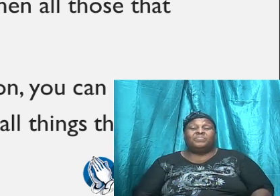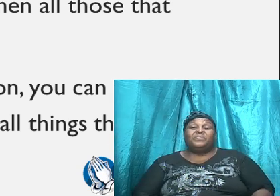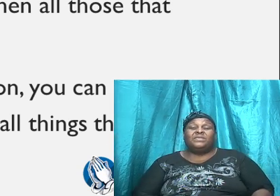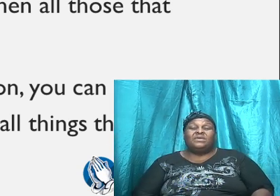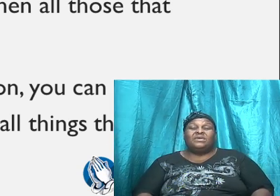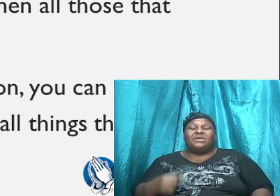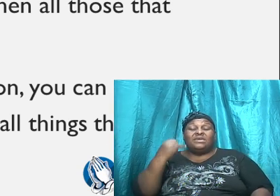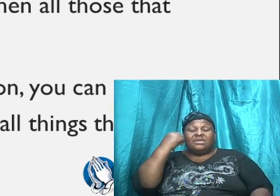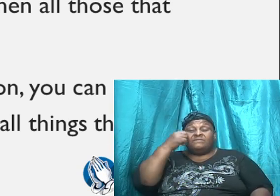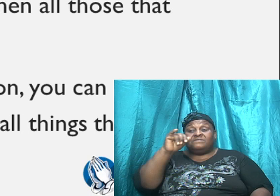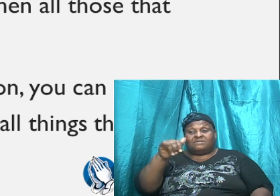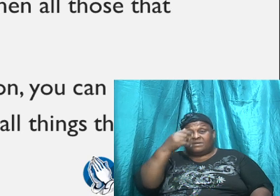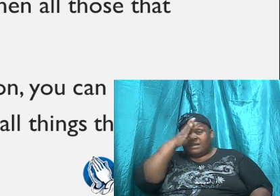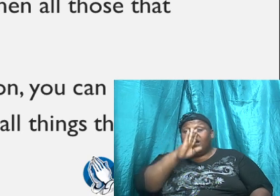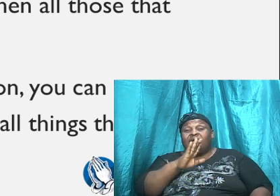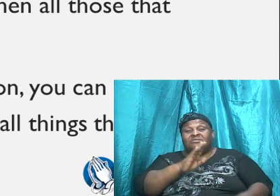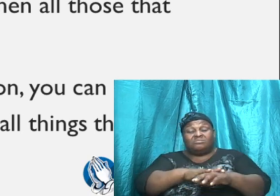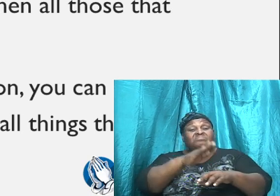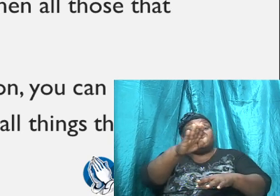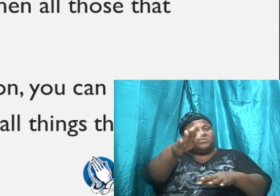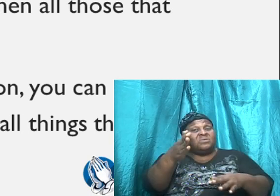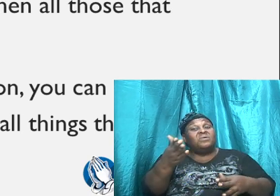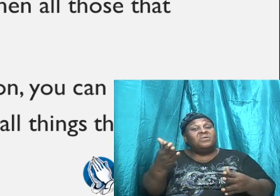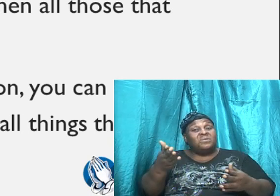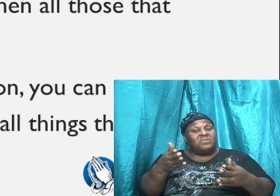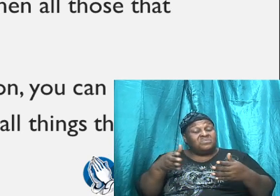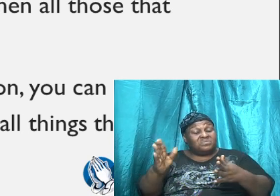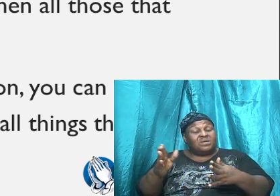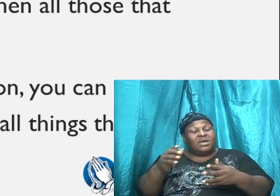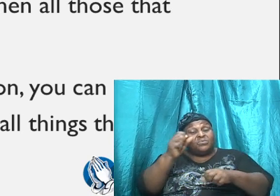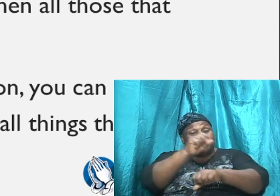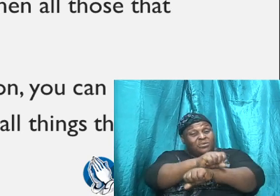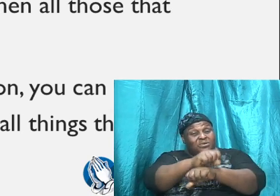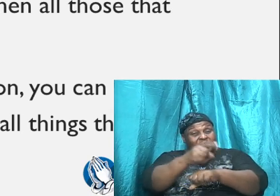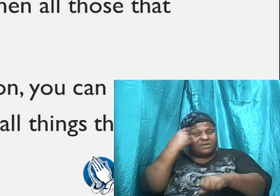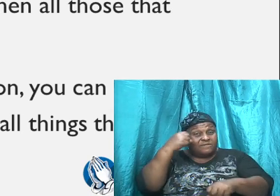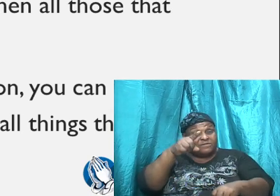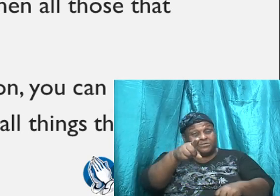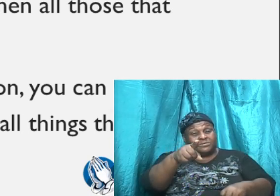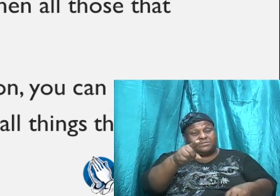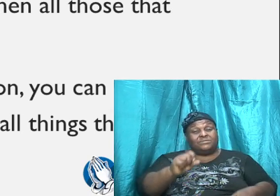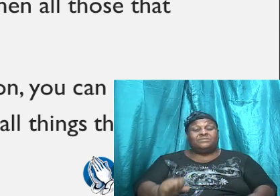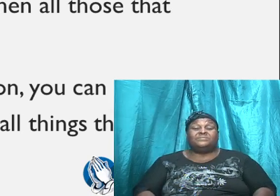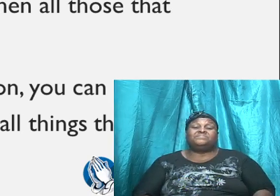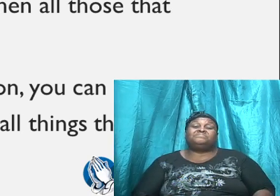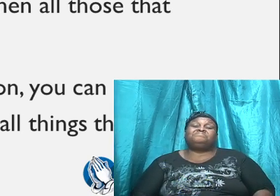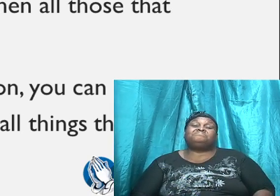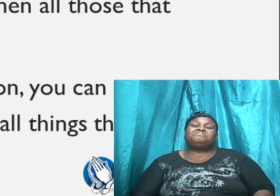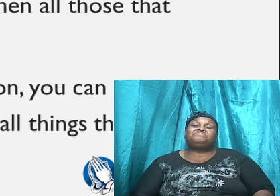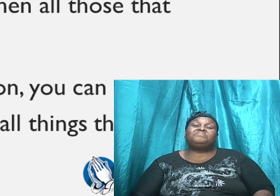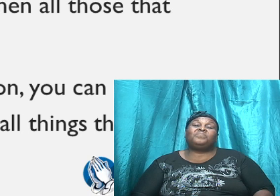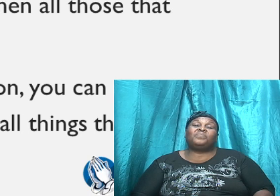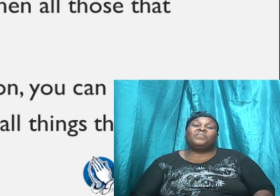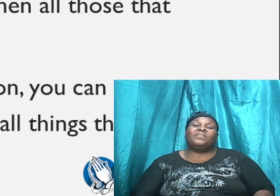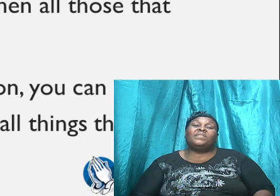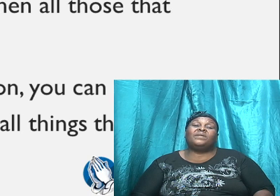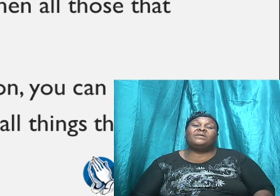on your side, if he is working on your behalf,